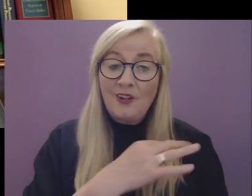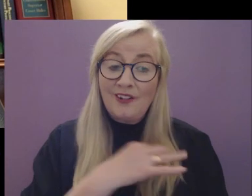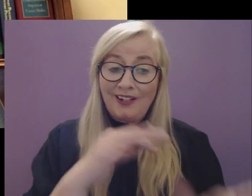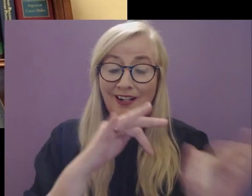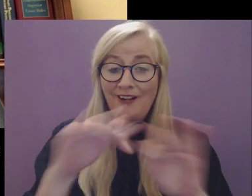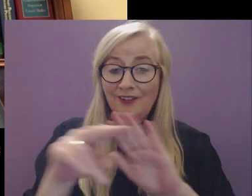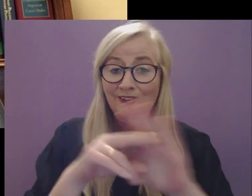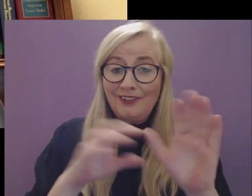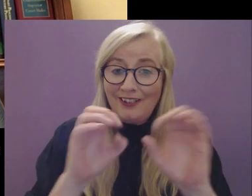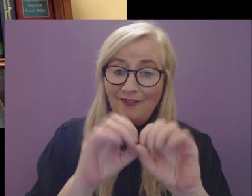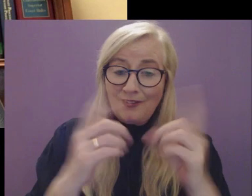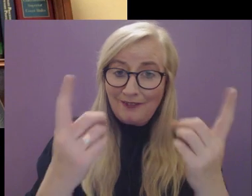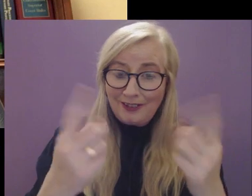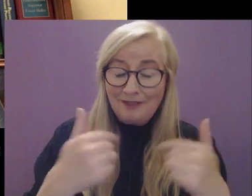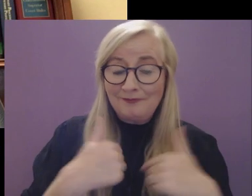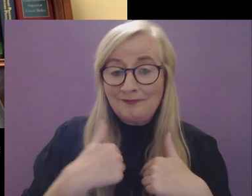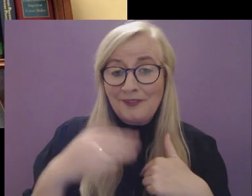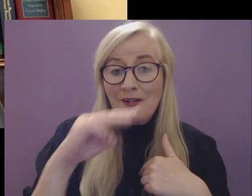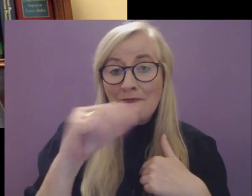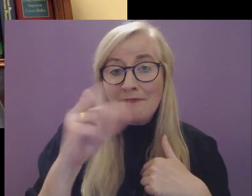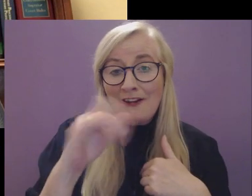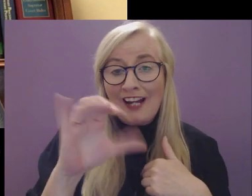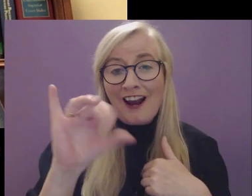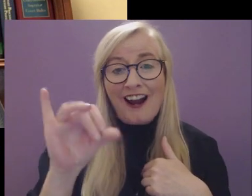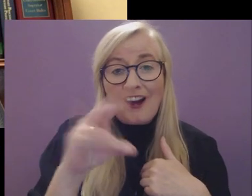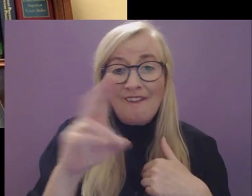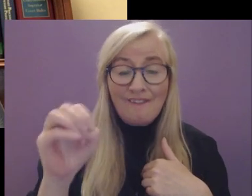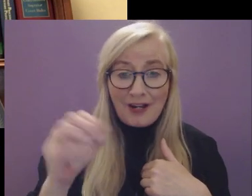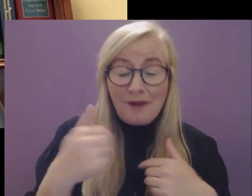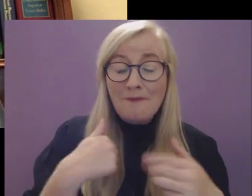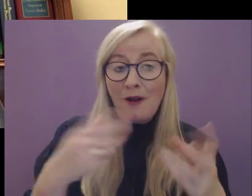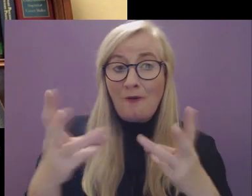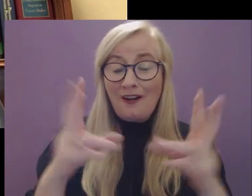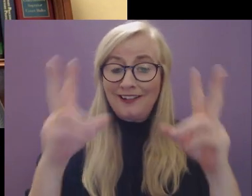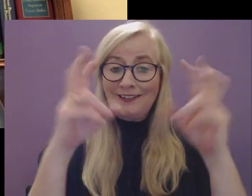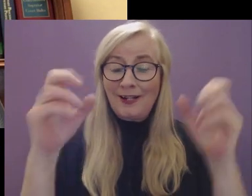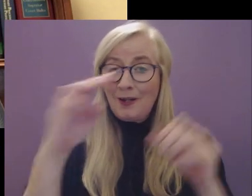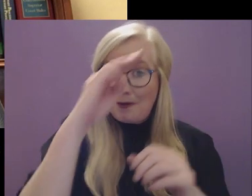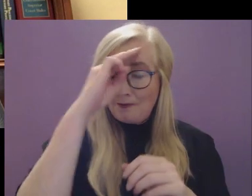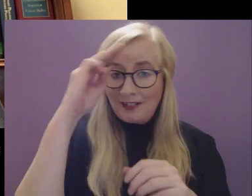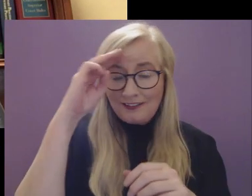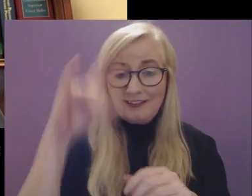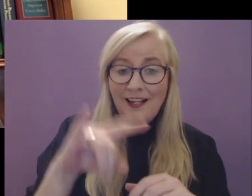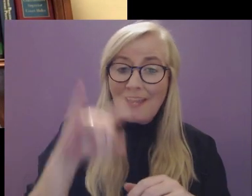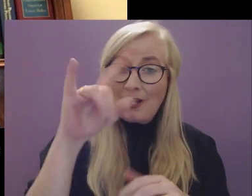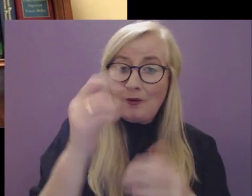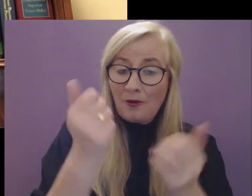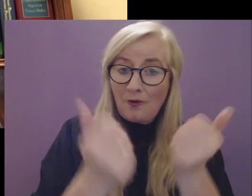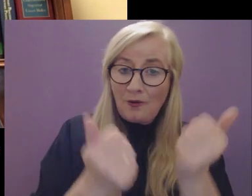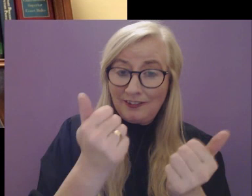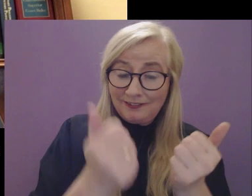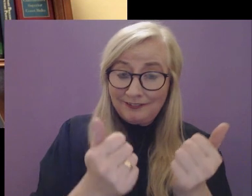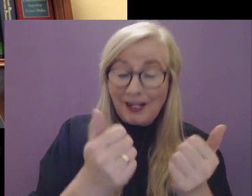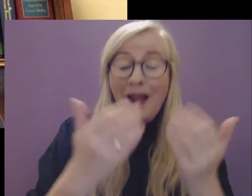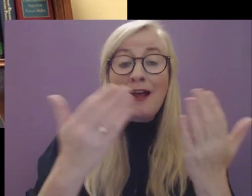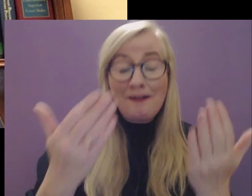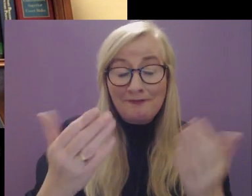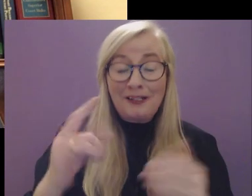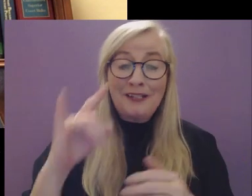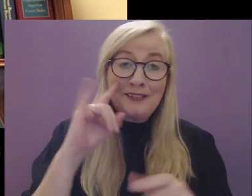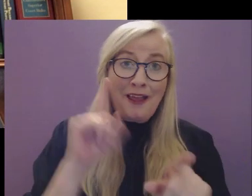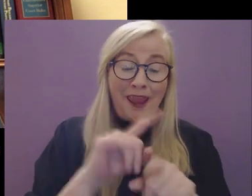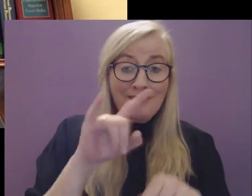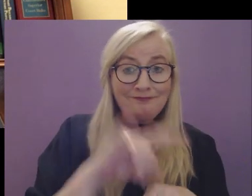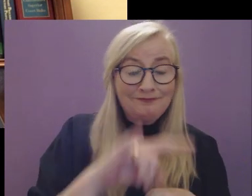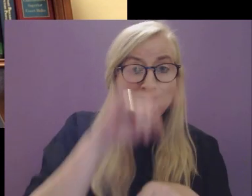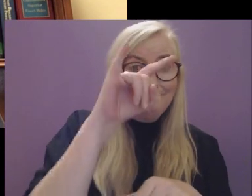Good afternoon everyone. I'm Mary Irvine. My work title is President of the High Court and while that